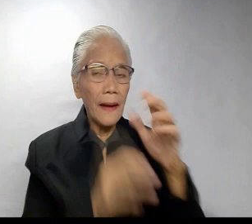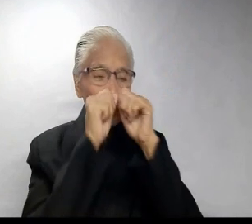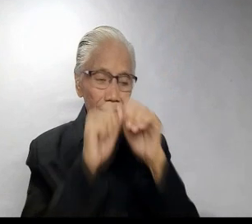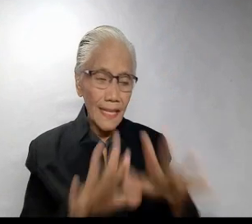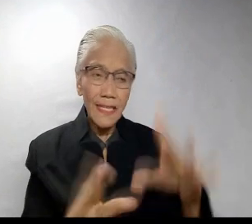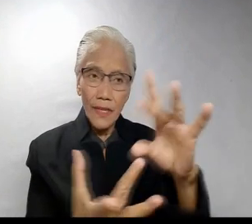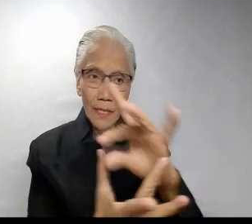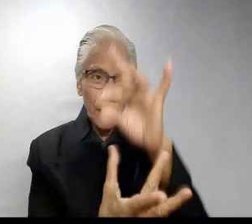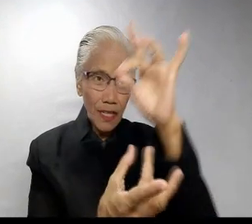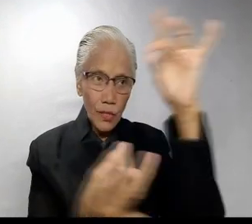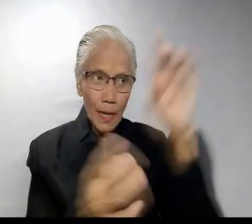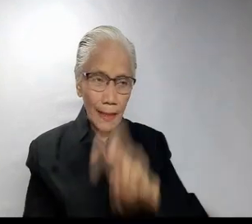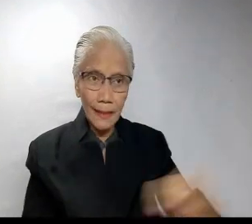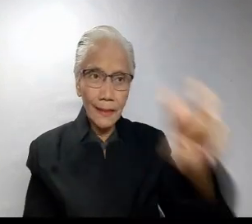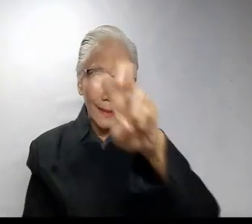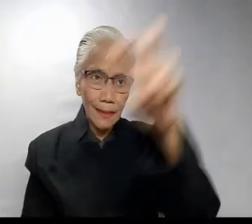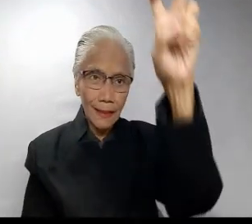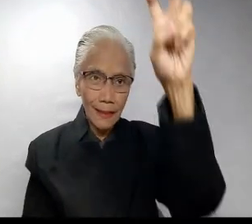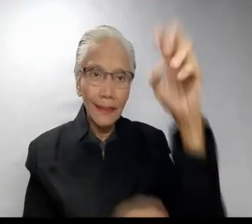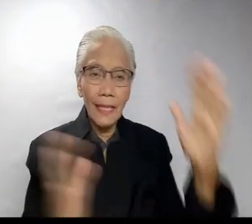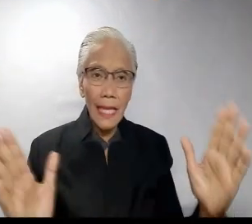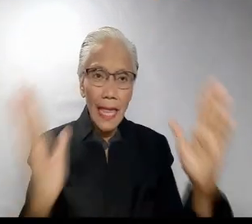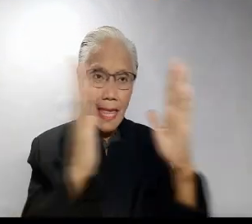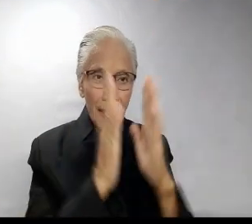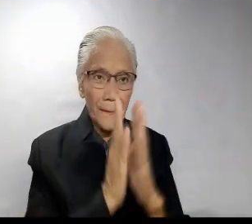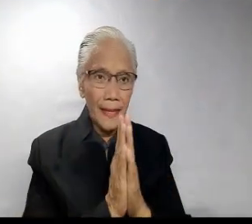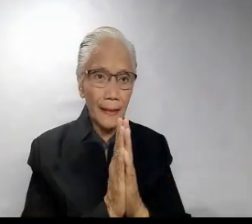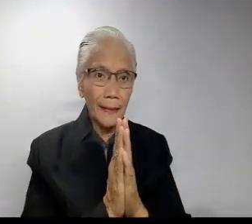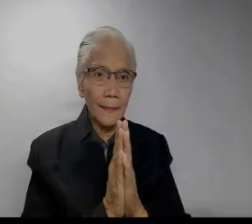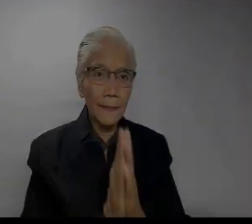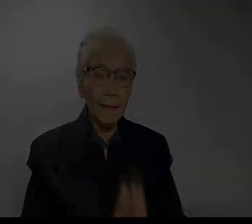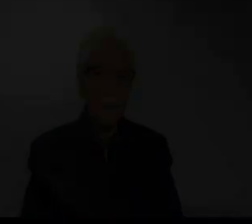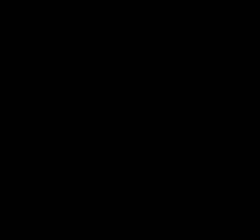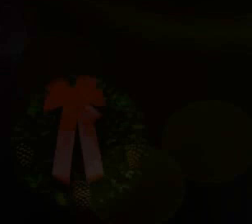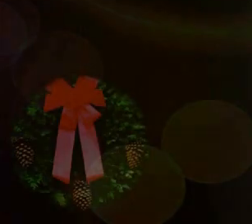May God bless our spiritual journey. Amen.